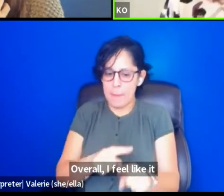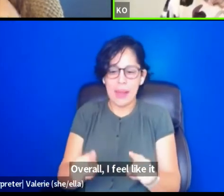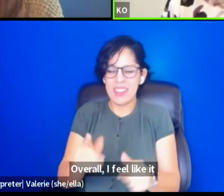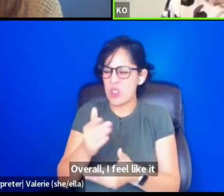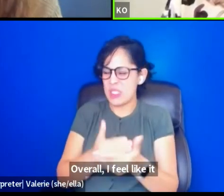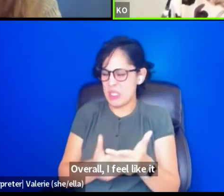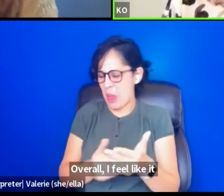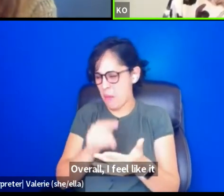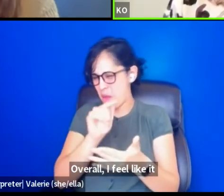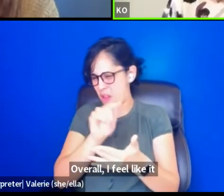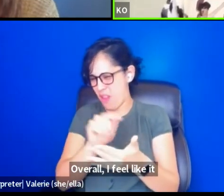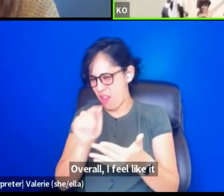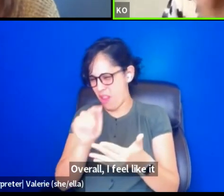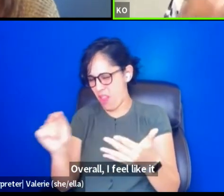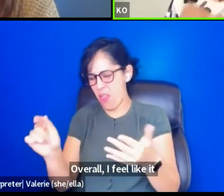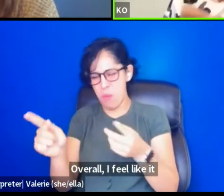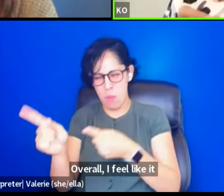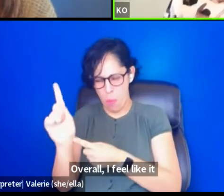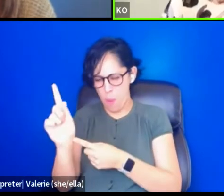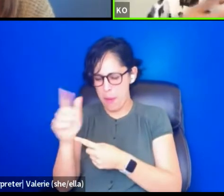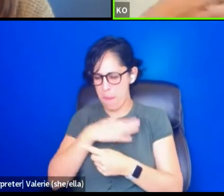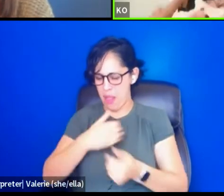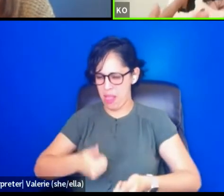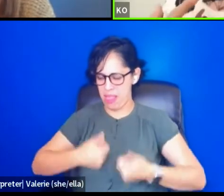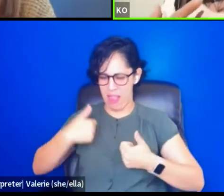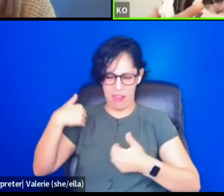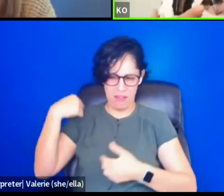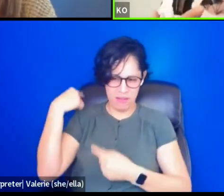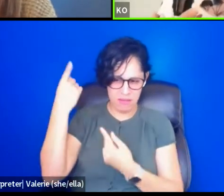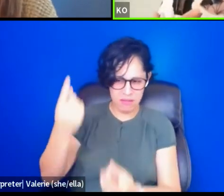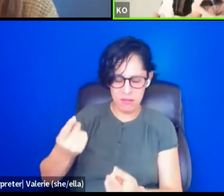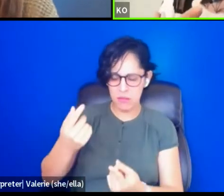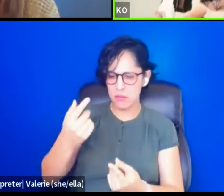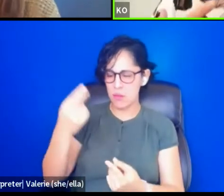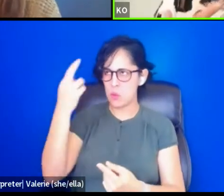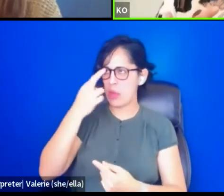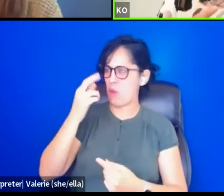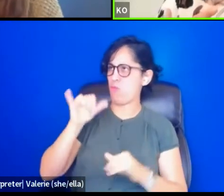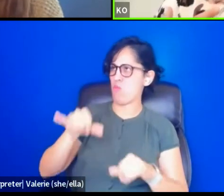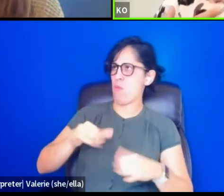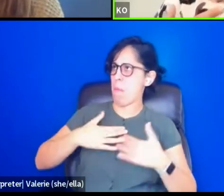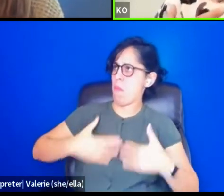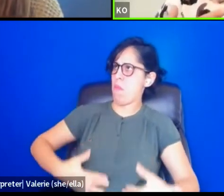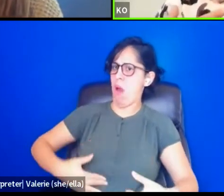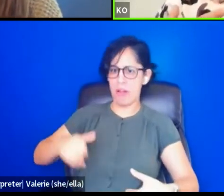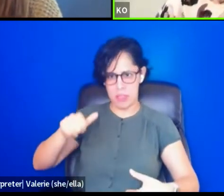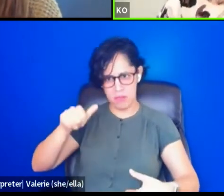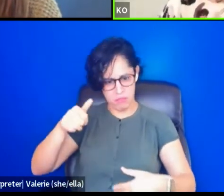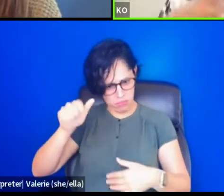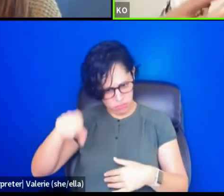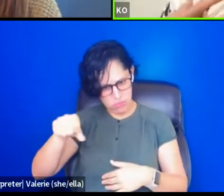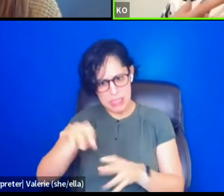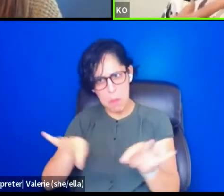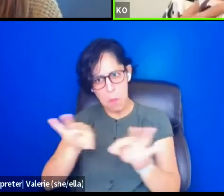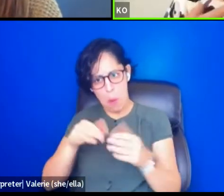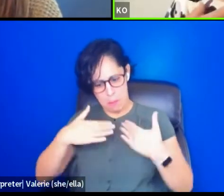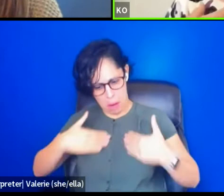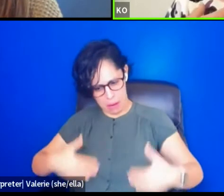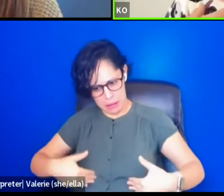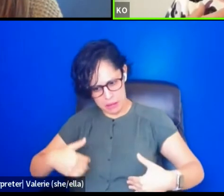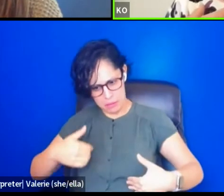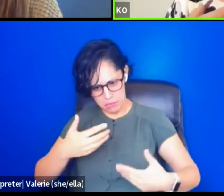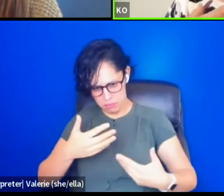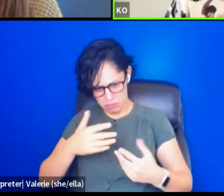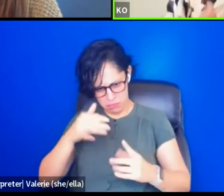in my life in which I realized, you know, the body is very important to me, obviously that I realized that